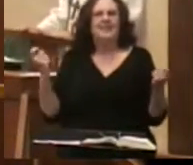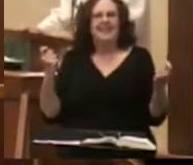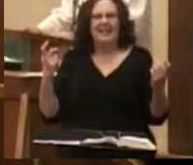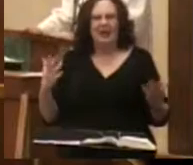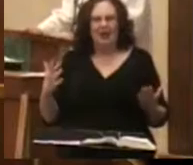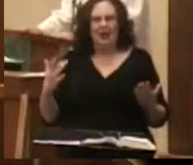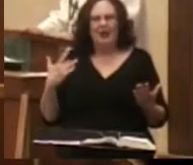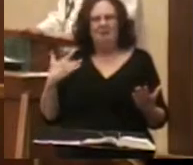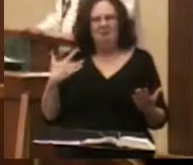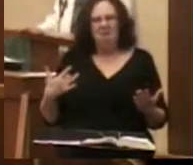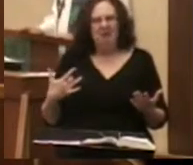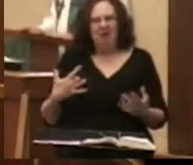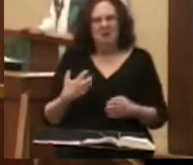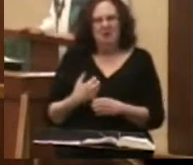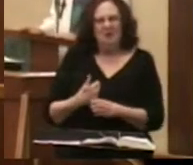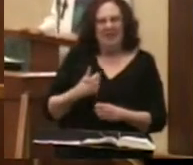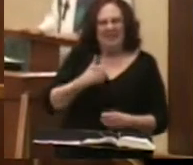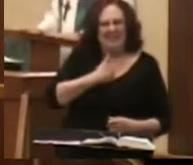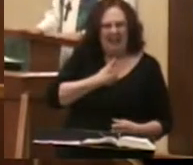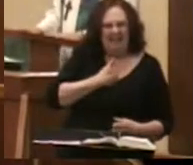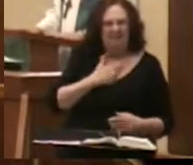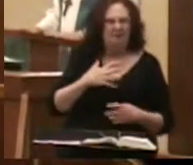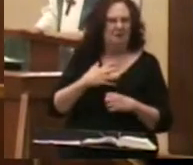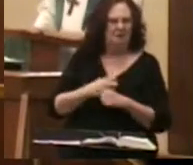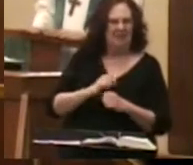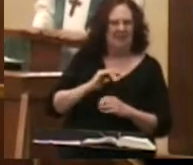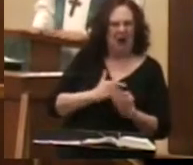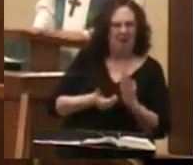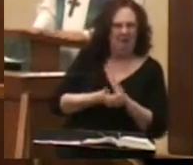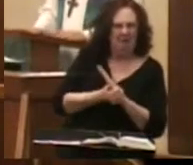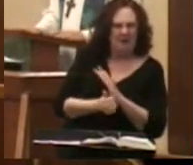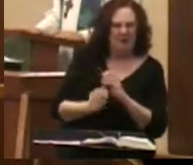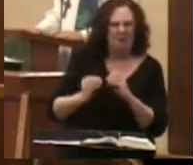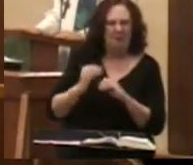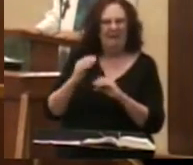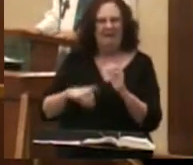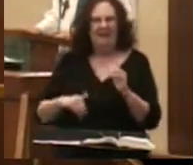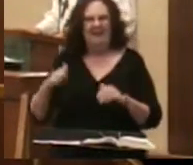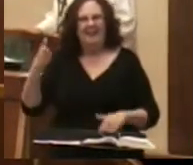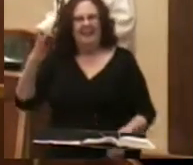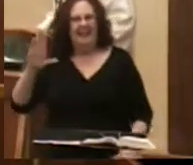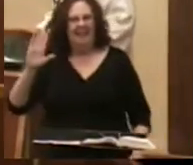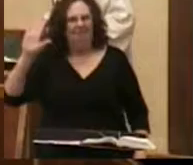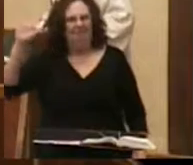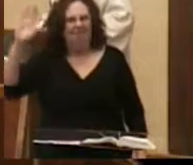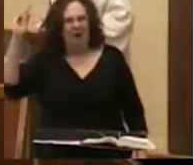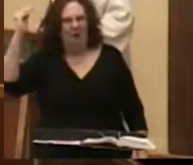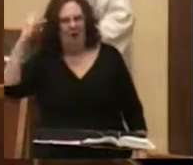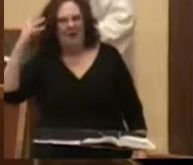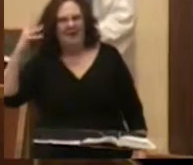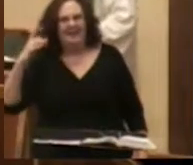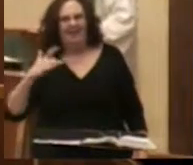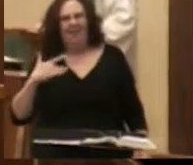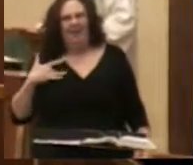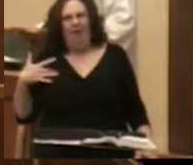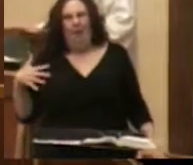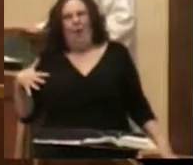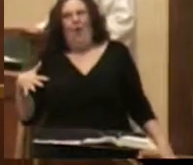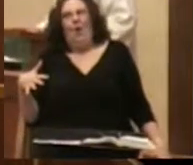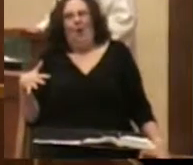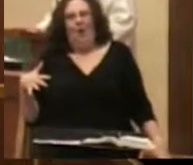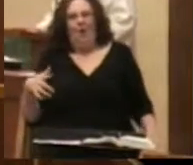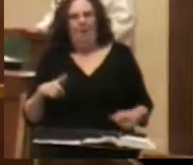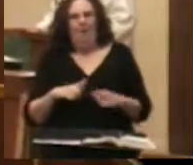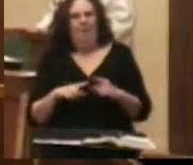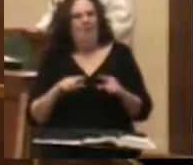prone to trust yourself and your ability above God's grace. And this is what's making you nervous. But my